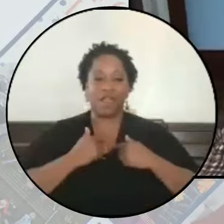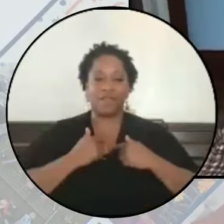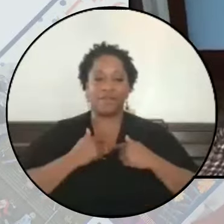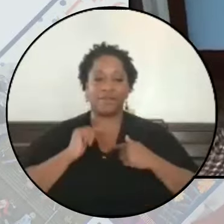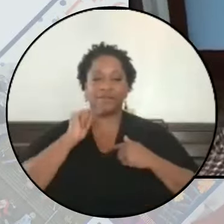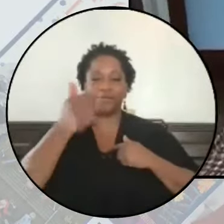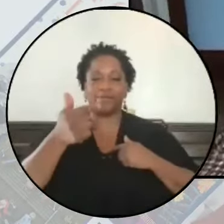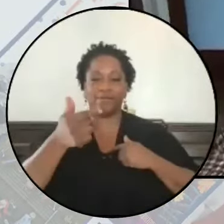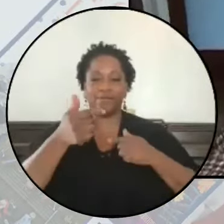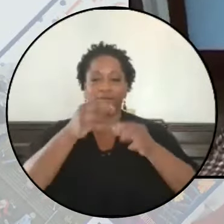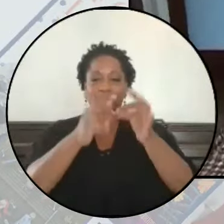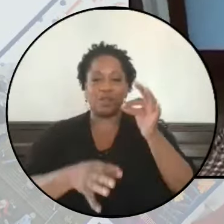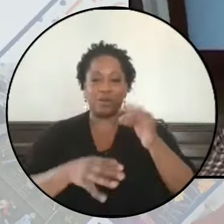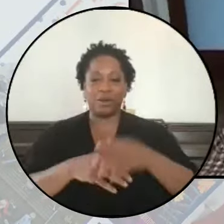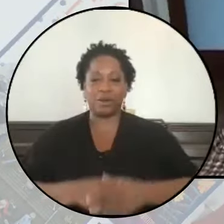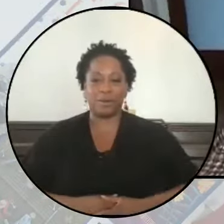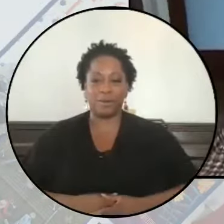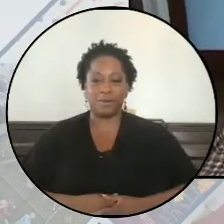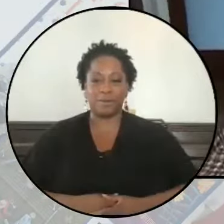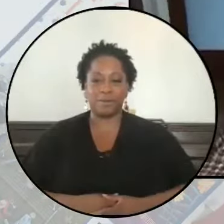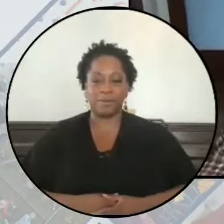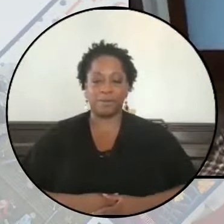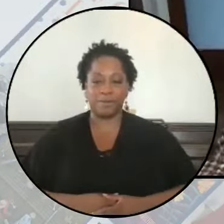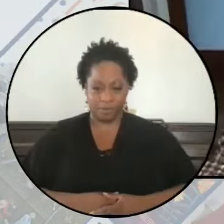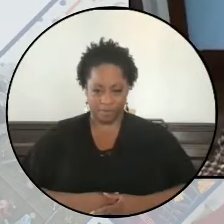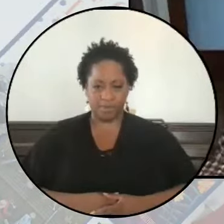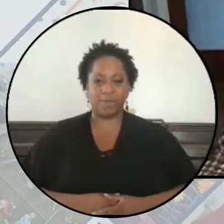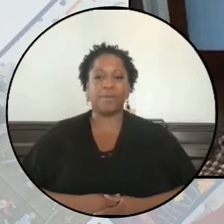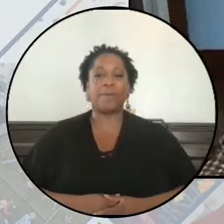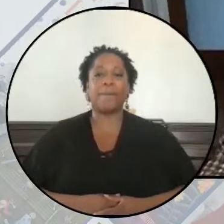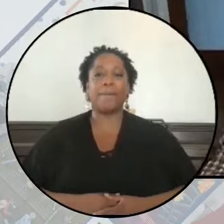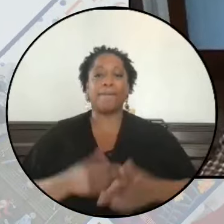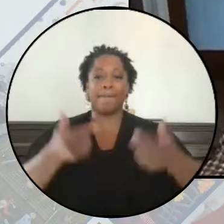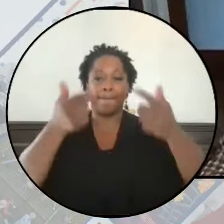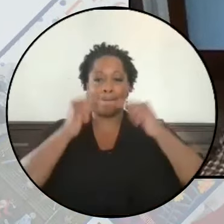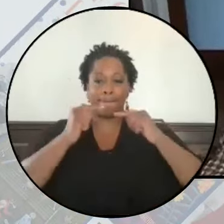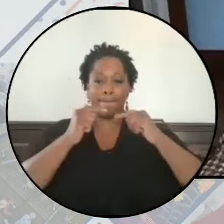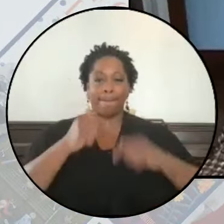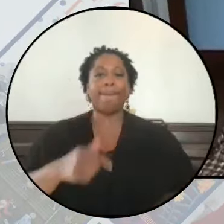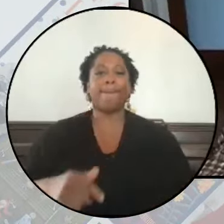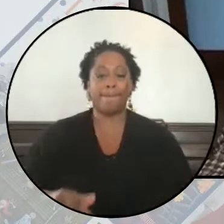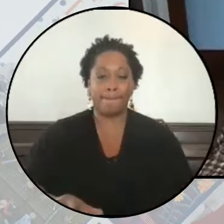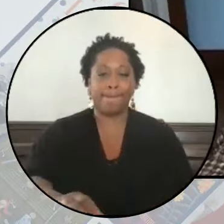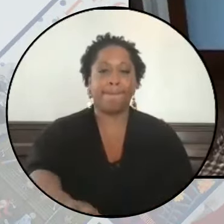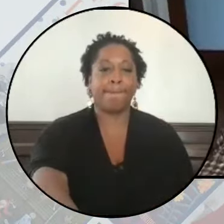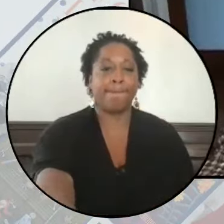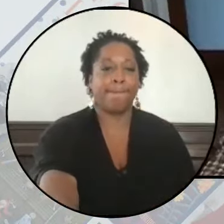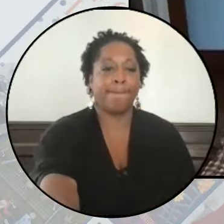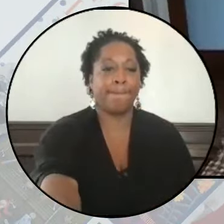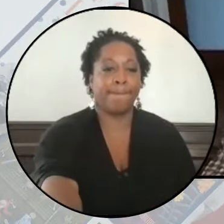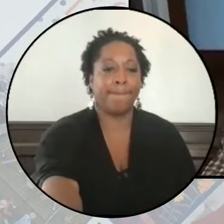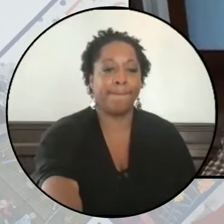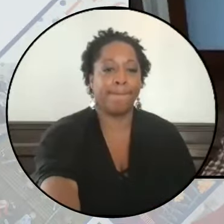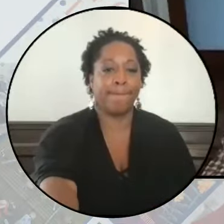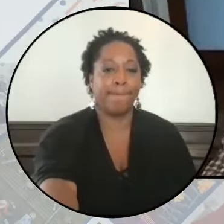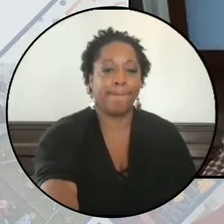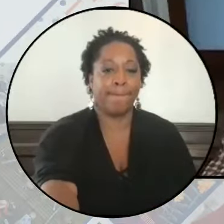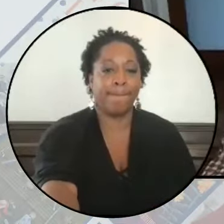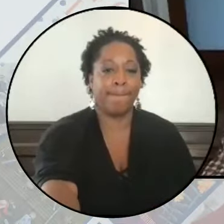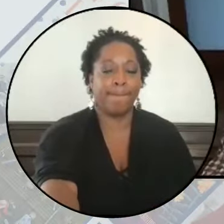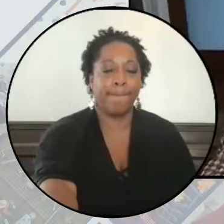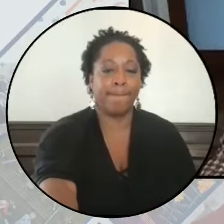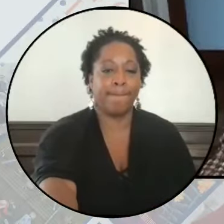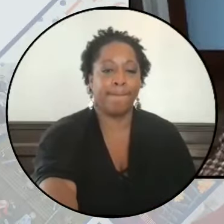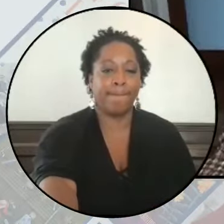have our theories and strategies benefited from our alliances with the Palestinian freedom struggle?